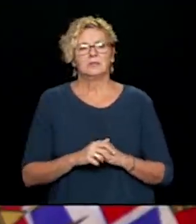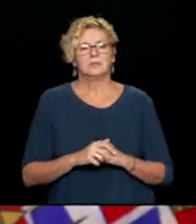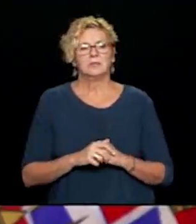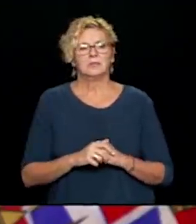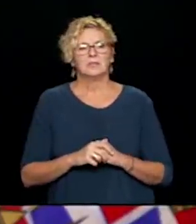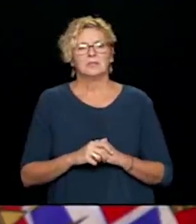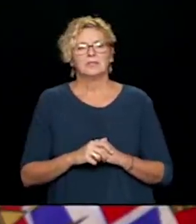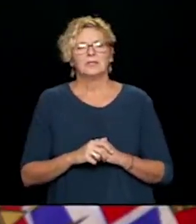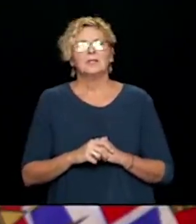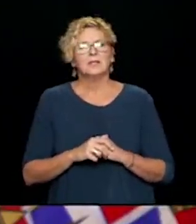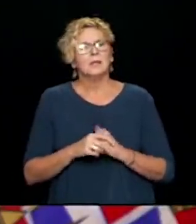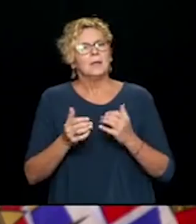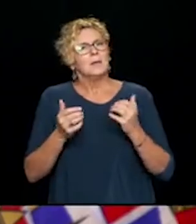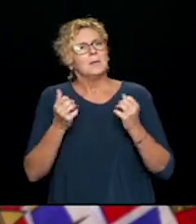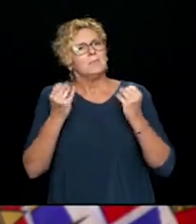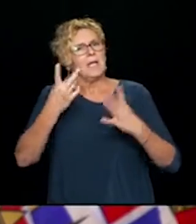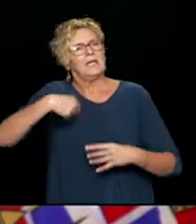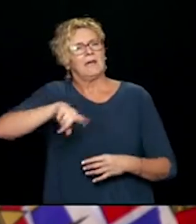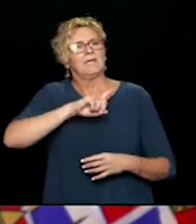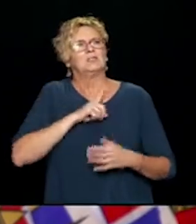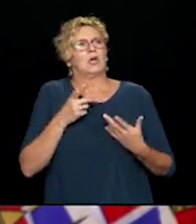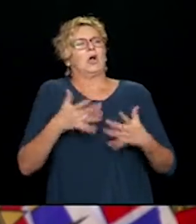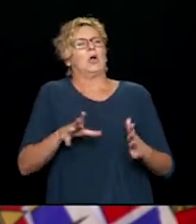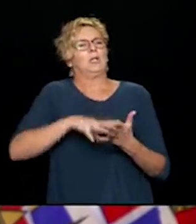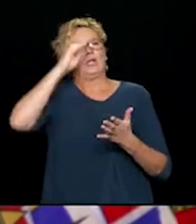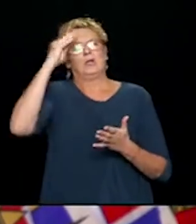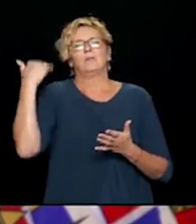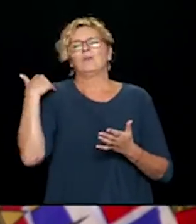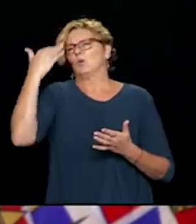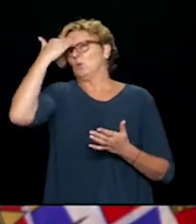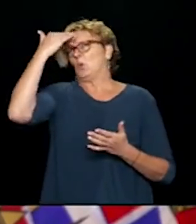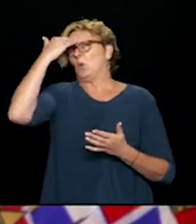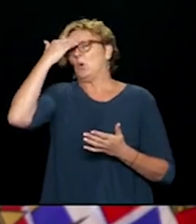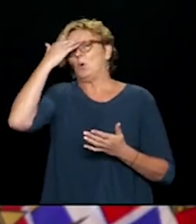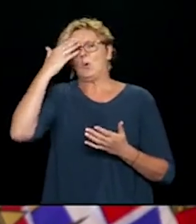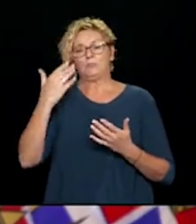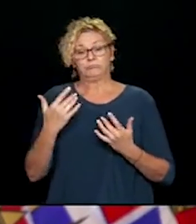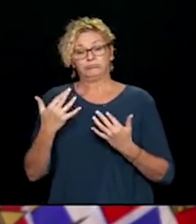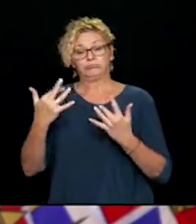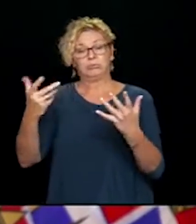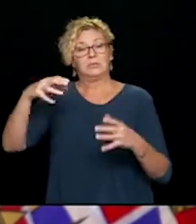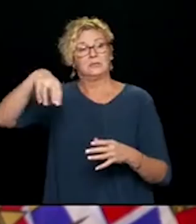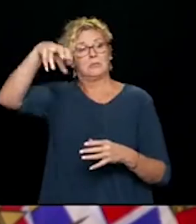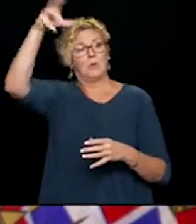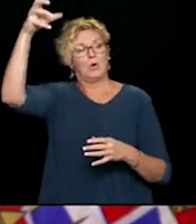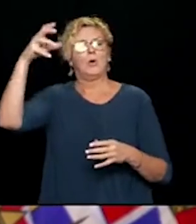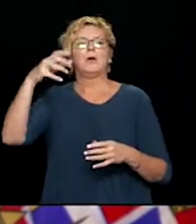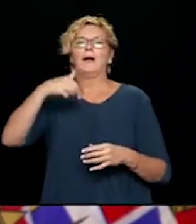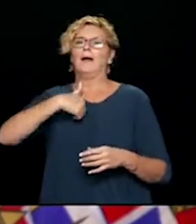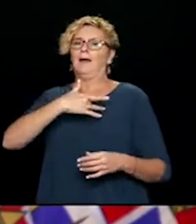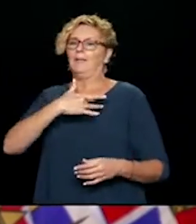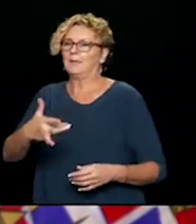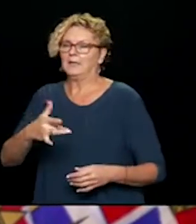But we know that COVID. of us know how we react to this smoke. So if it is your usual symptoms from smoke, you